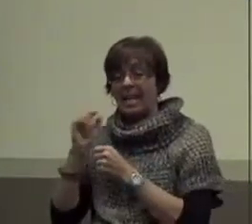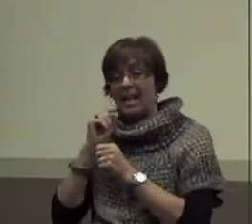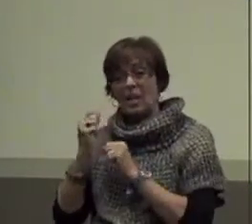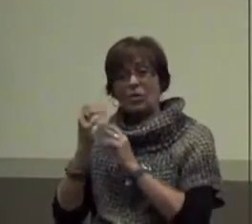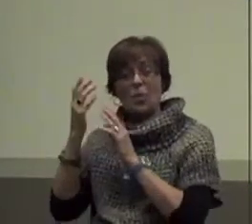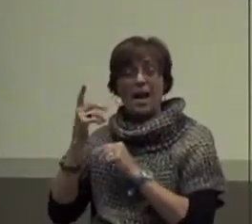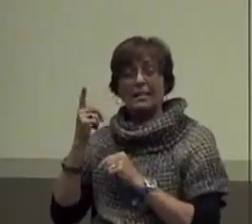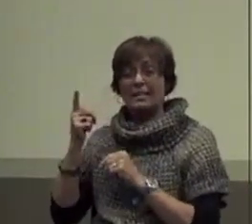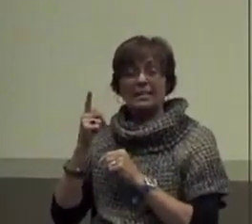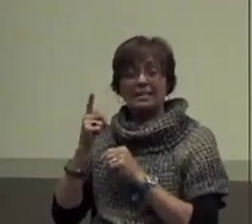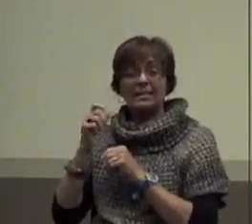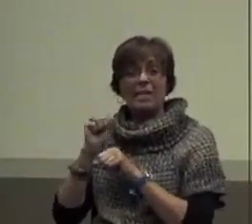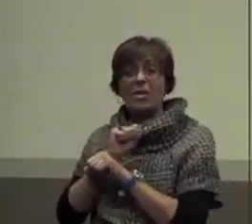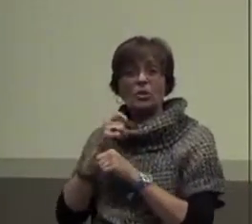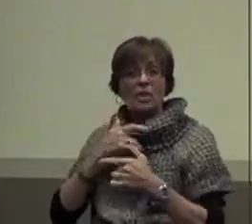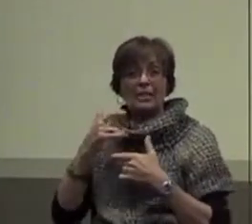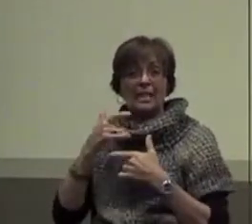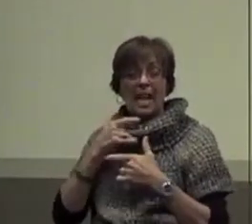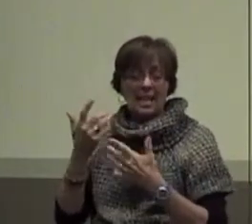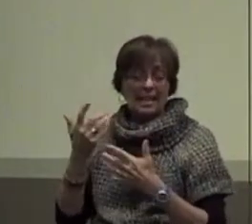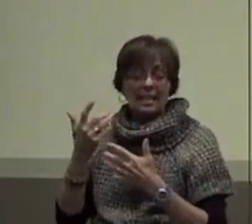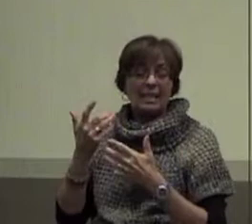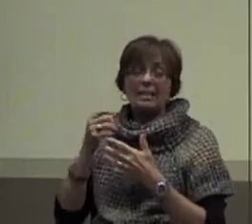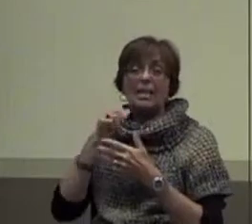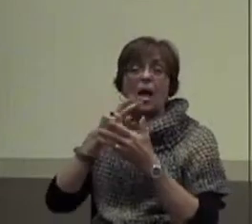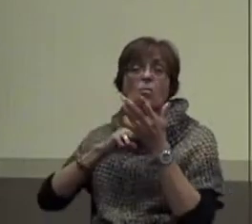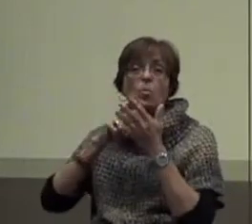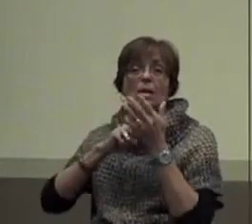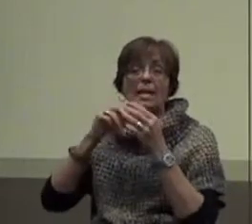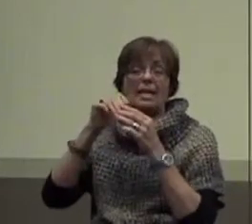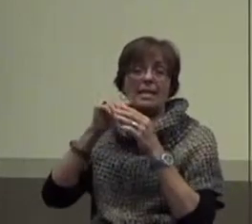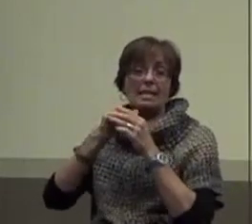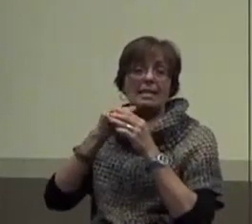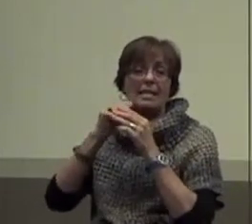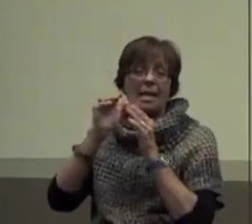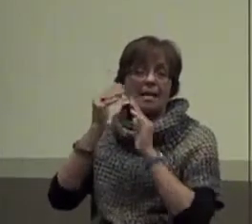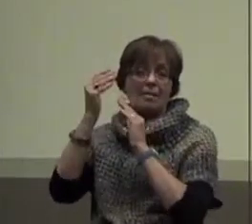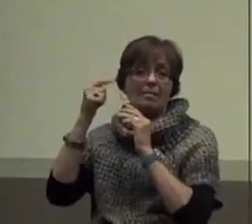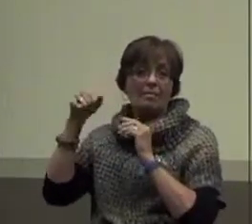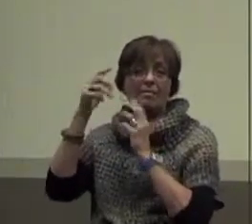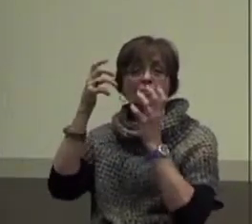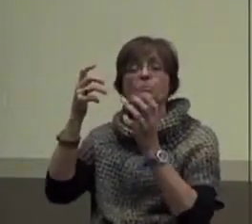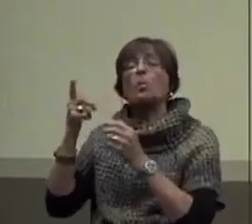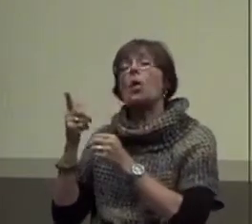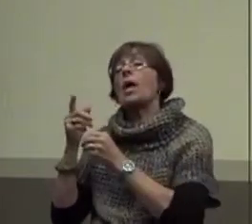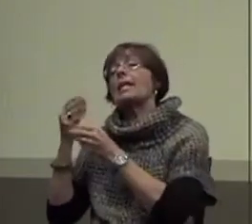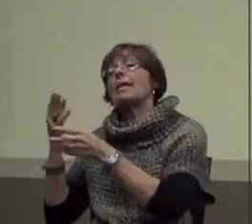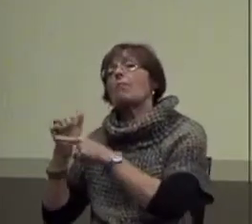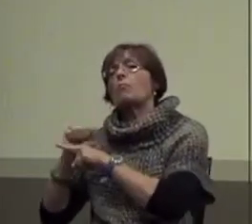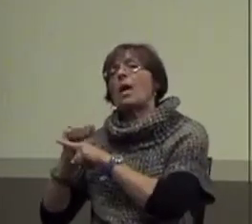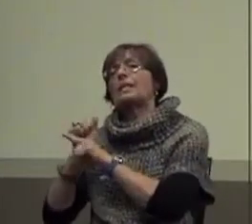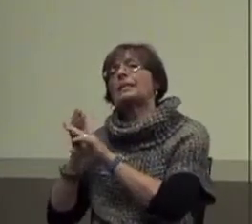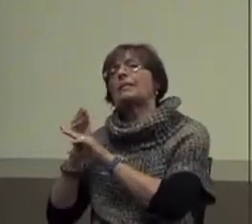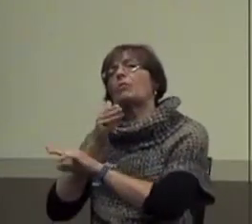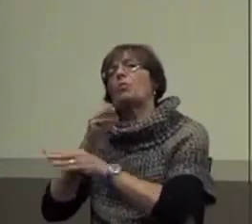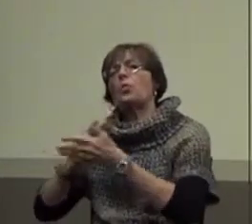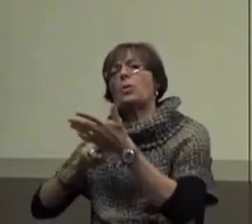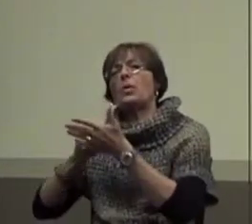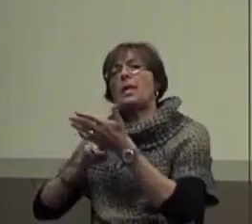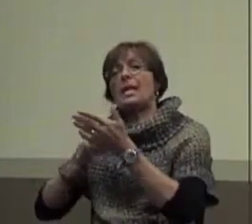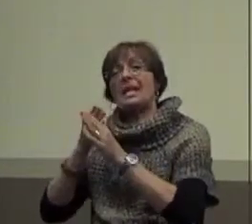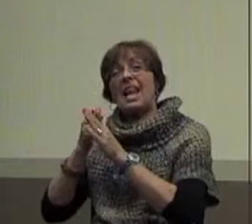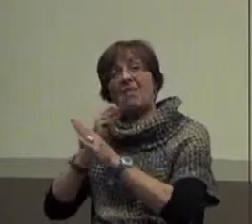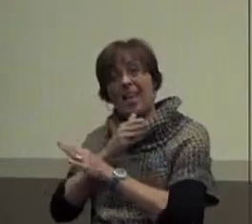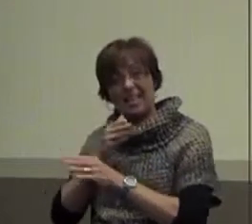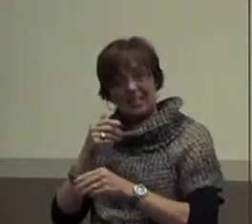Right? Because it's not reading difficulty. Good idea. Give the student a passage in advance to practice pre-reading. Is that something we should